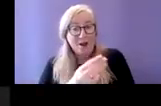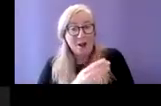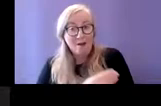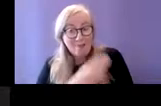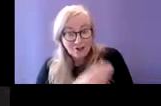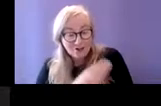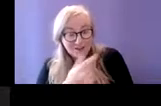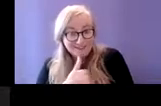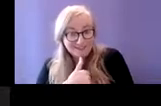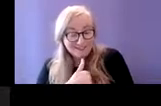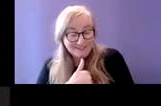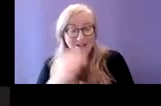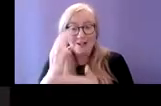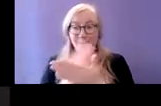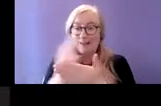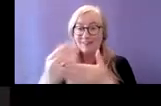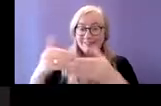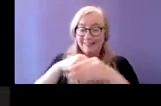Thanks for your